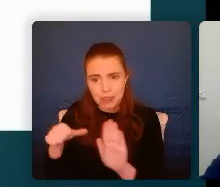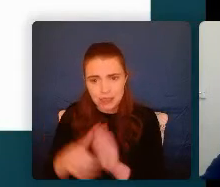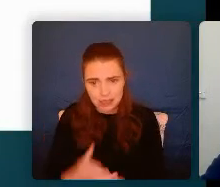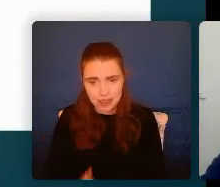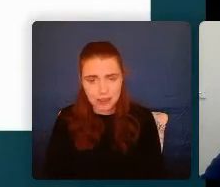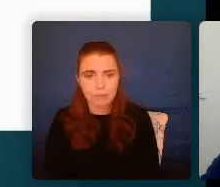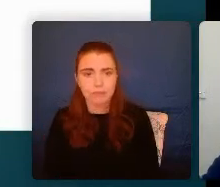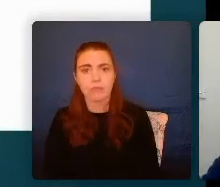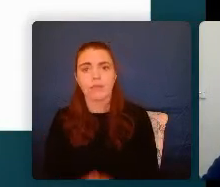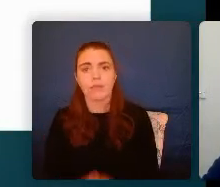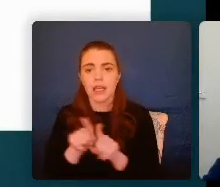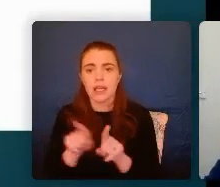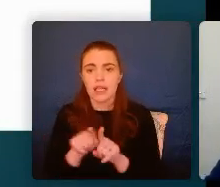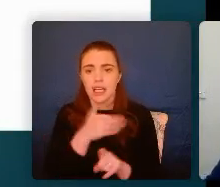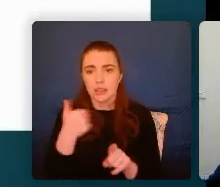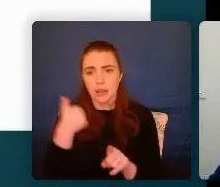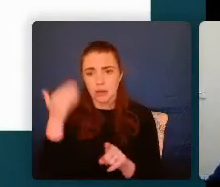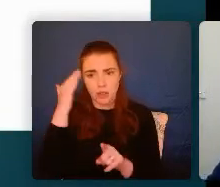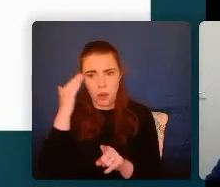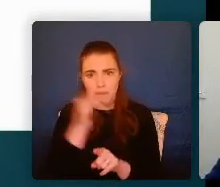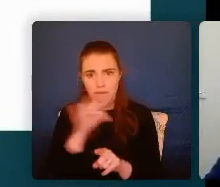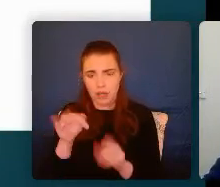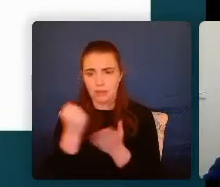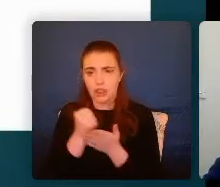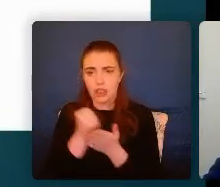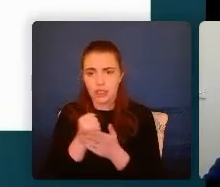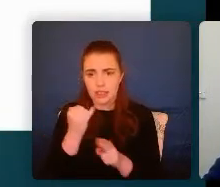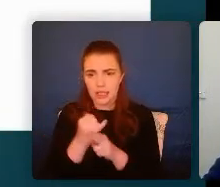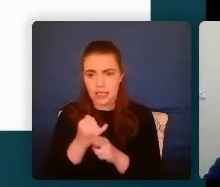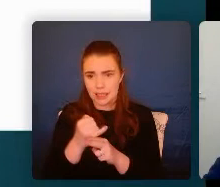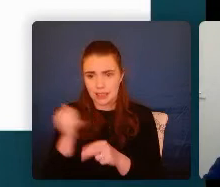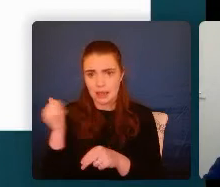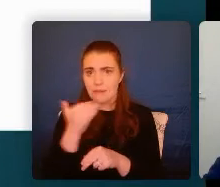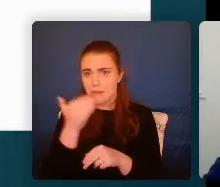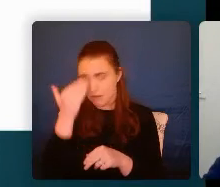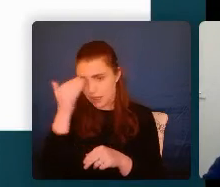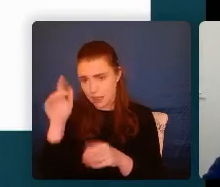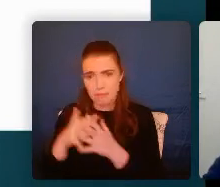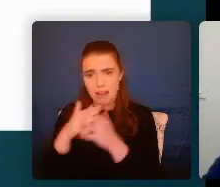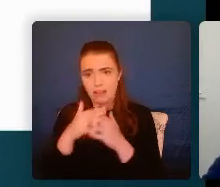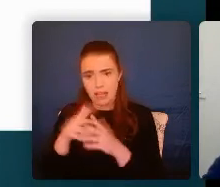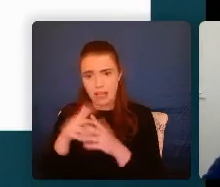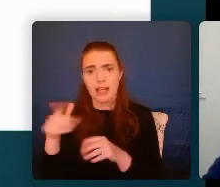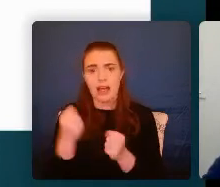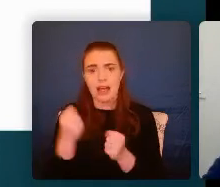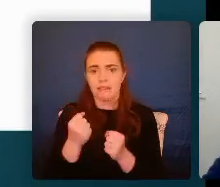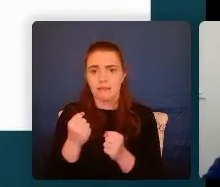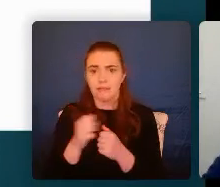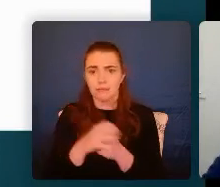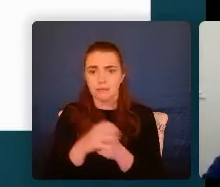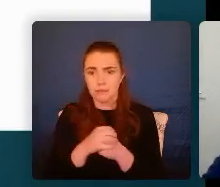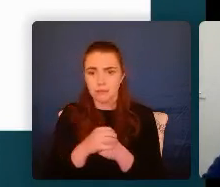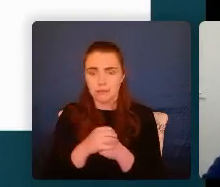also know from studies, from large studies in the States, is that the multiple experiences of